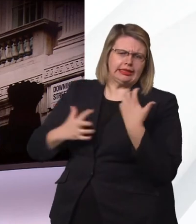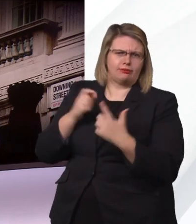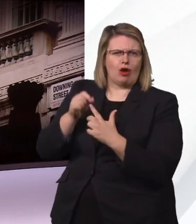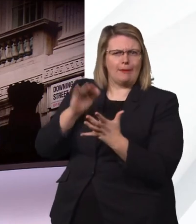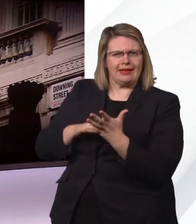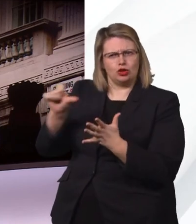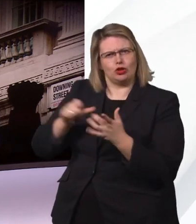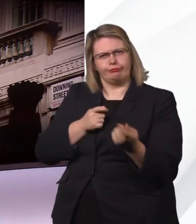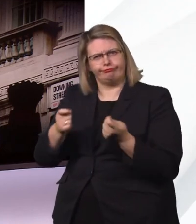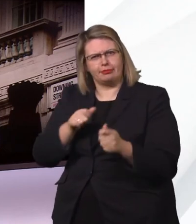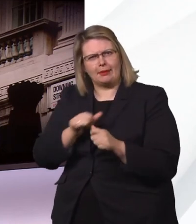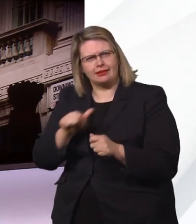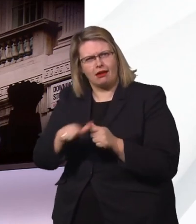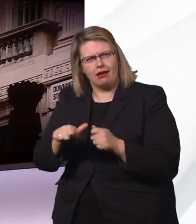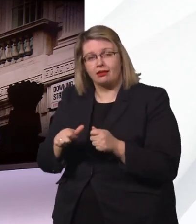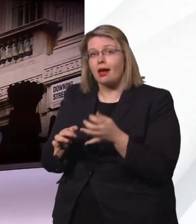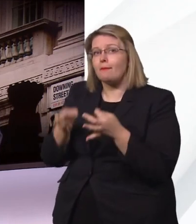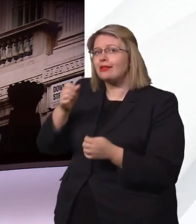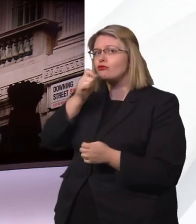correspondent Nick Erdly has the latest.